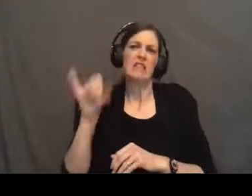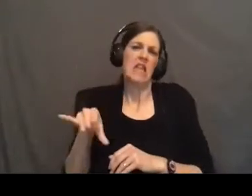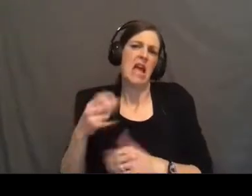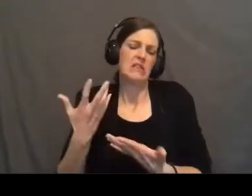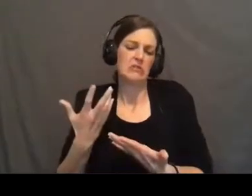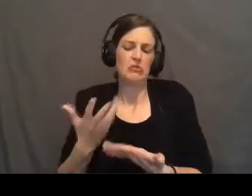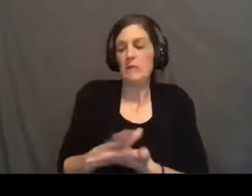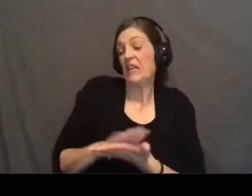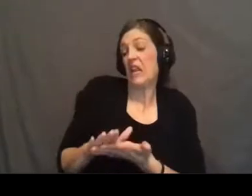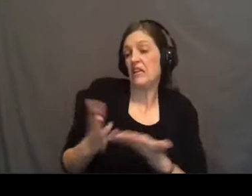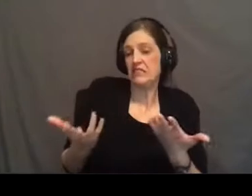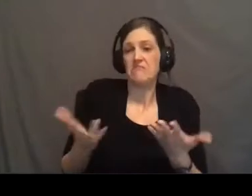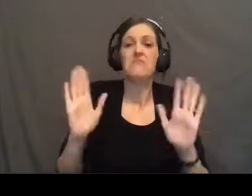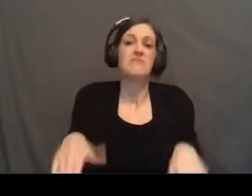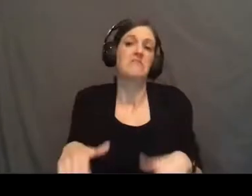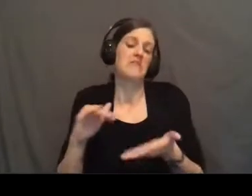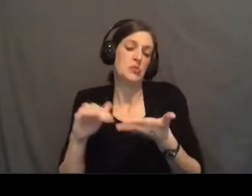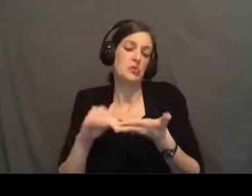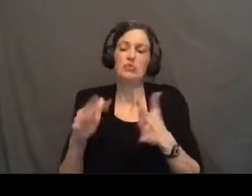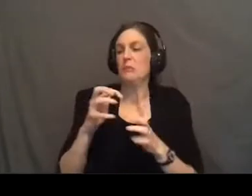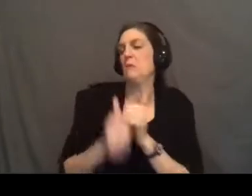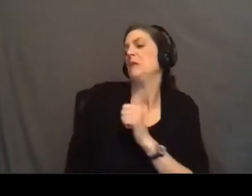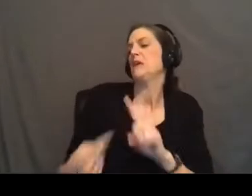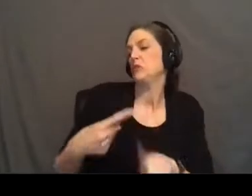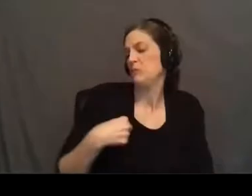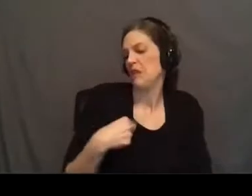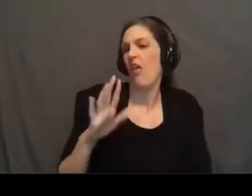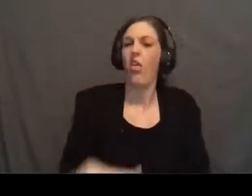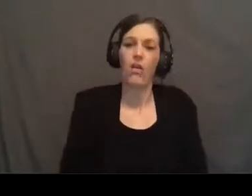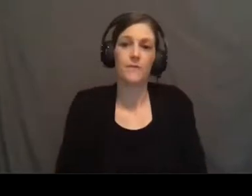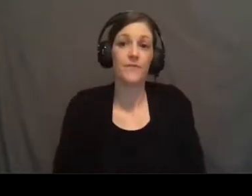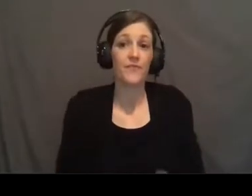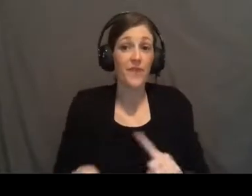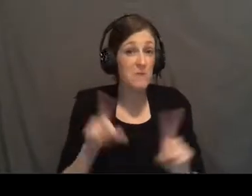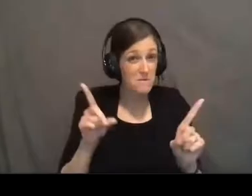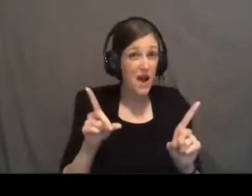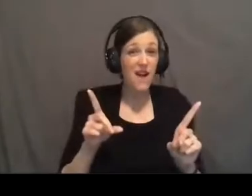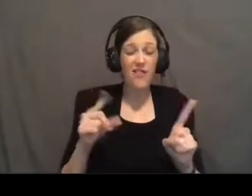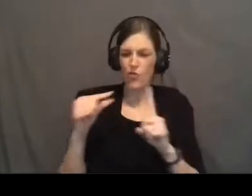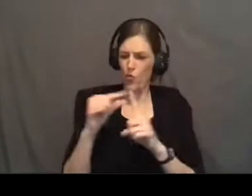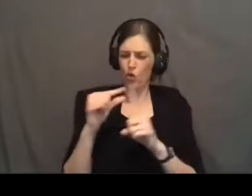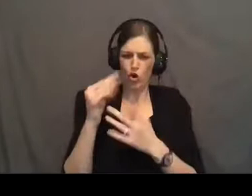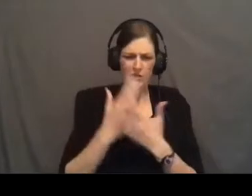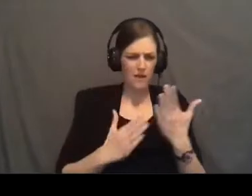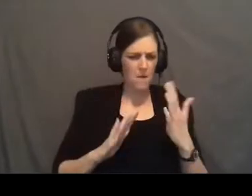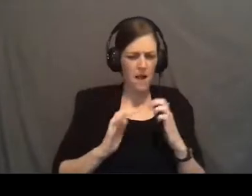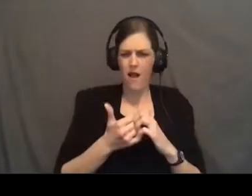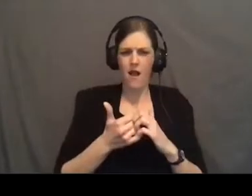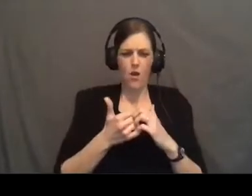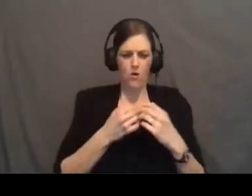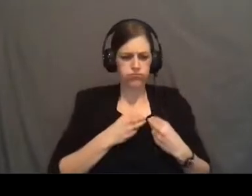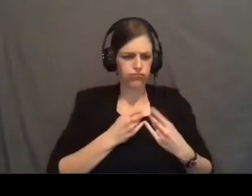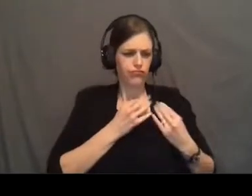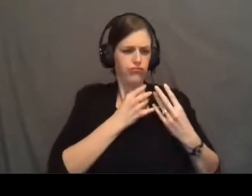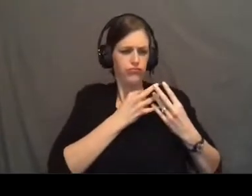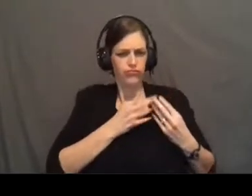In fact, it's just her excuse to be mean, to me. But those words somehow got into my heart and just stirred things